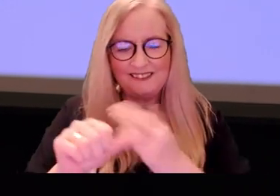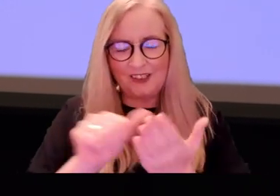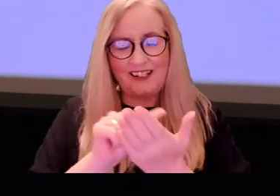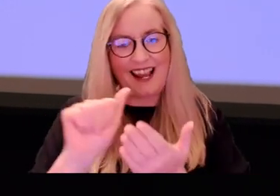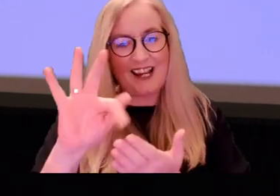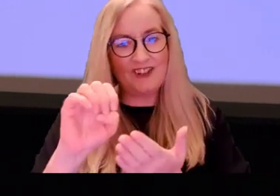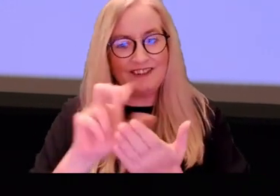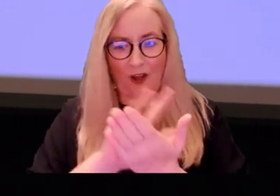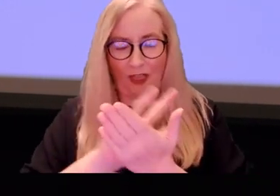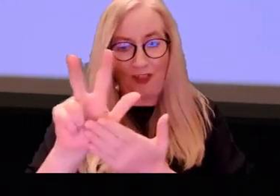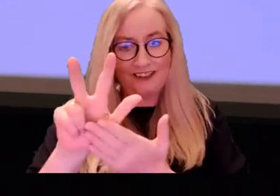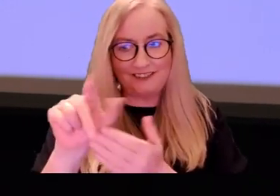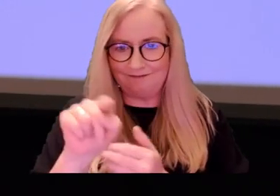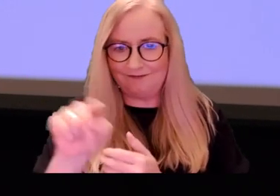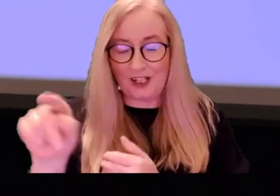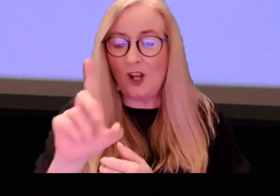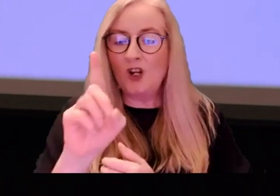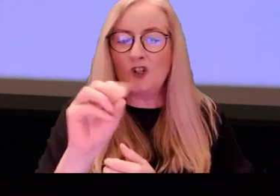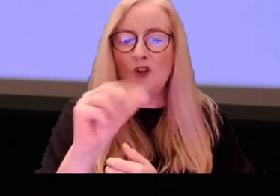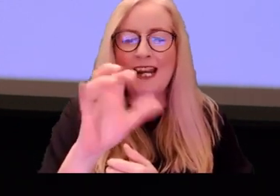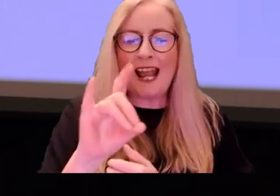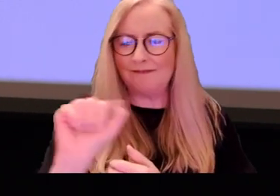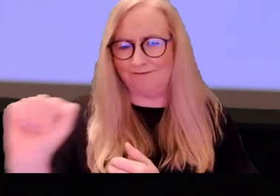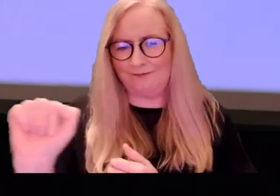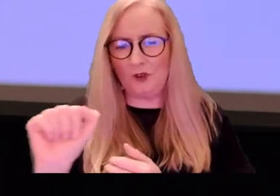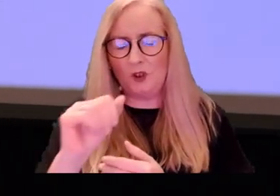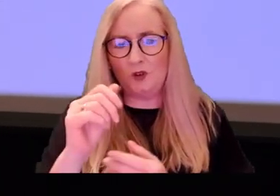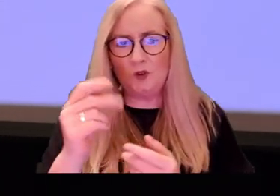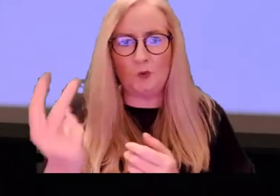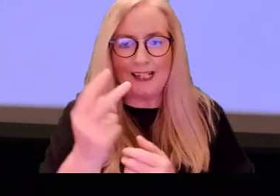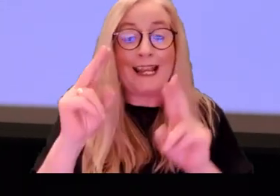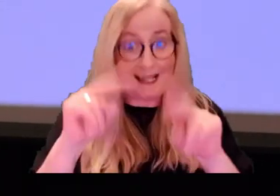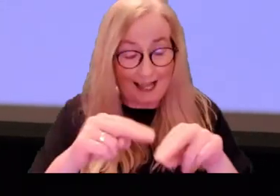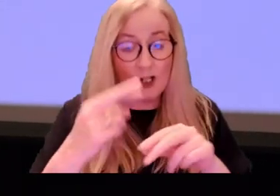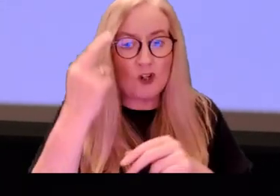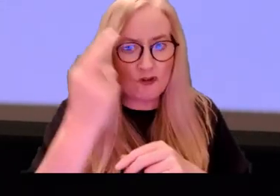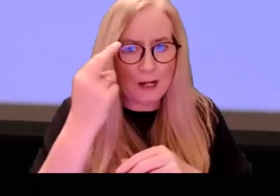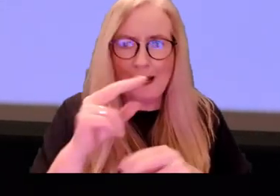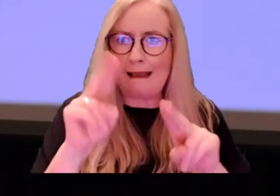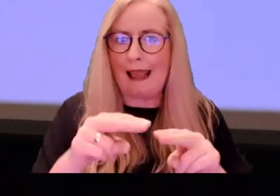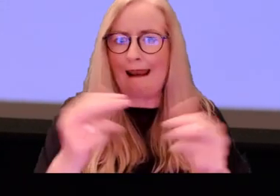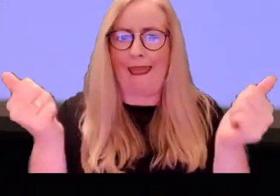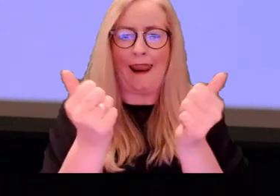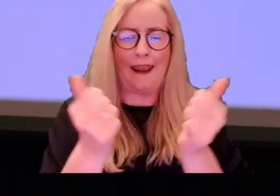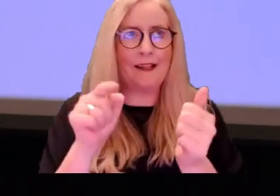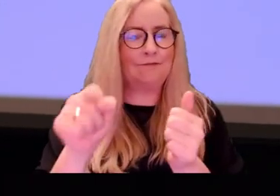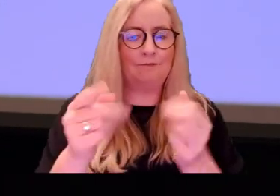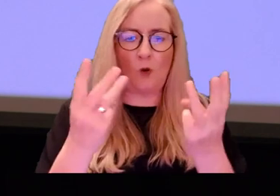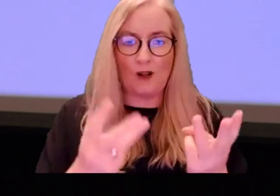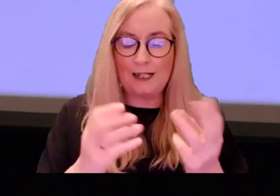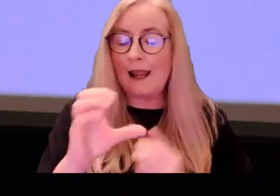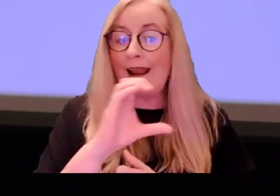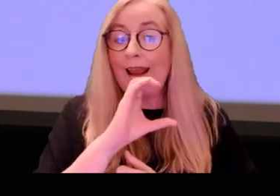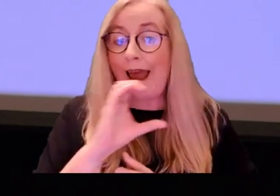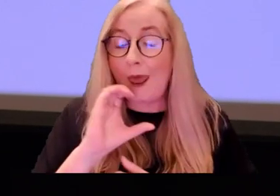years old Dunica his twin can dream to be anything he wants